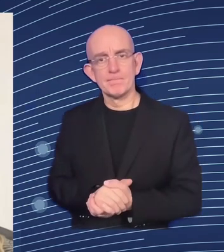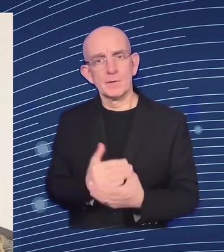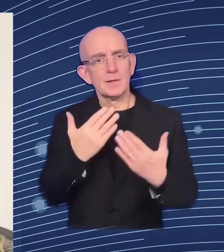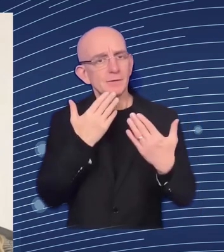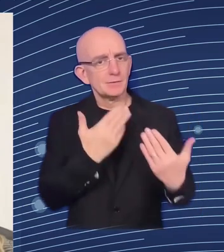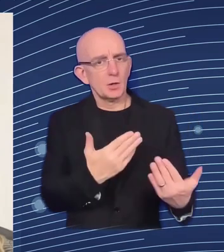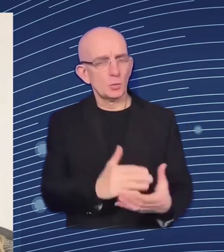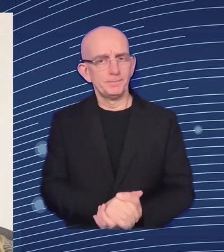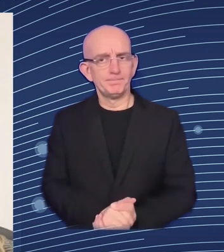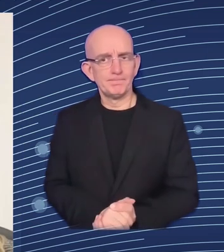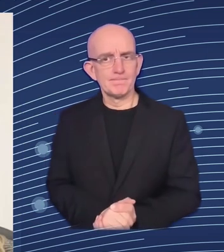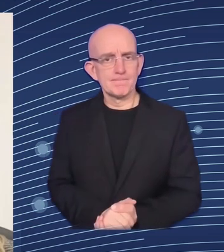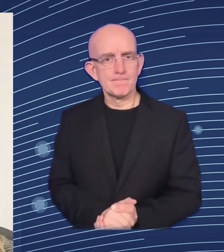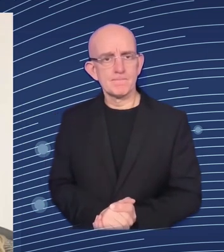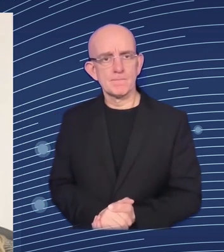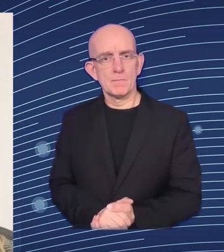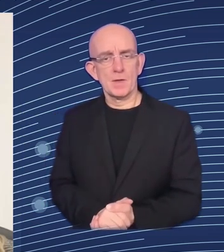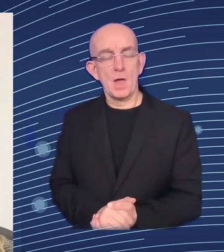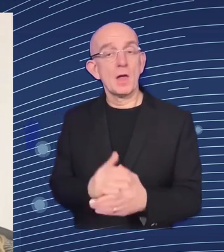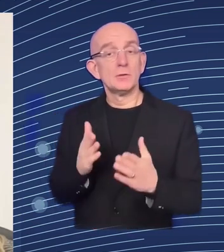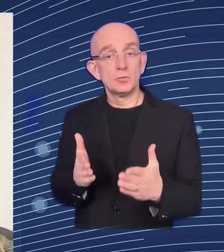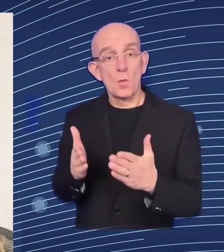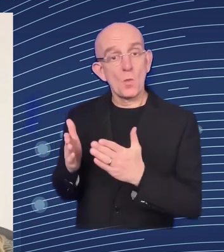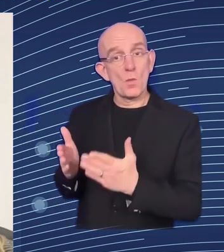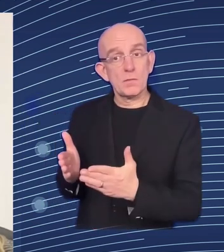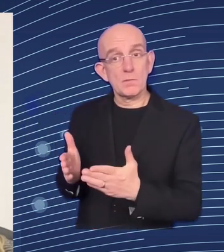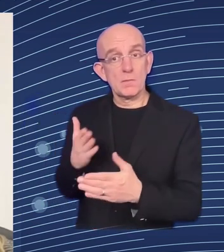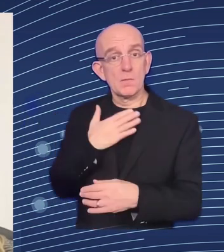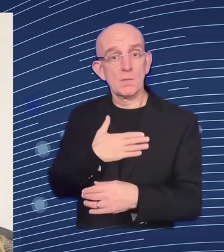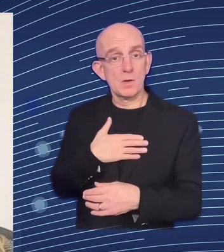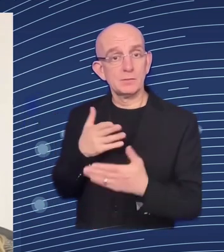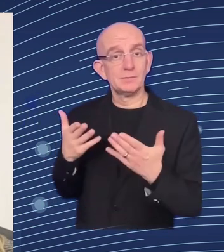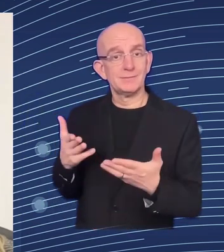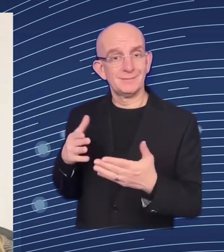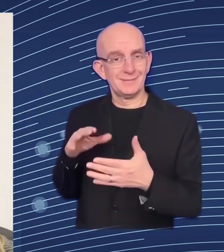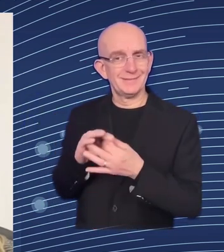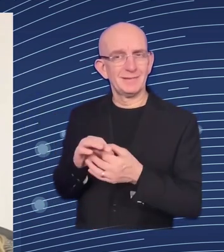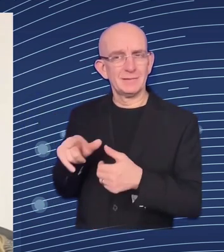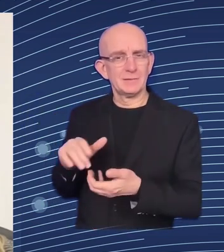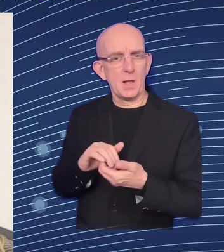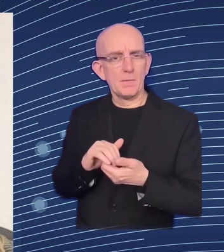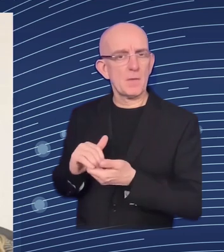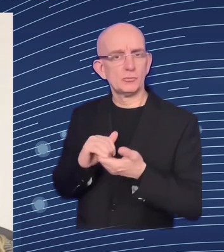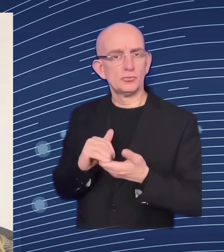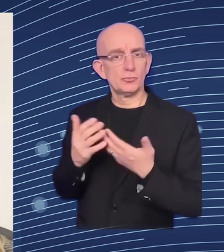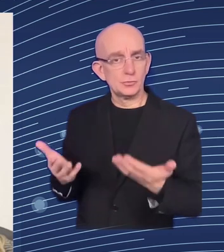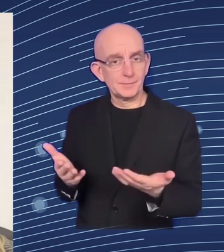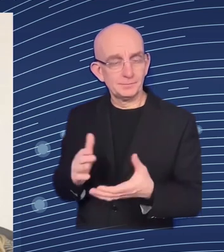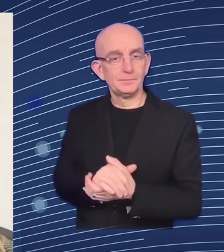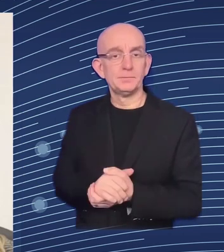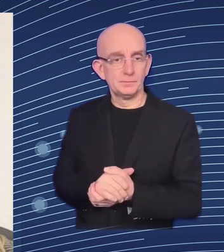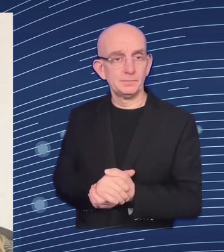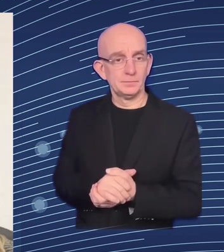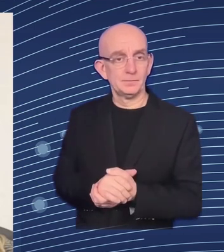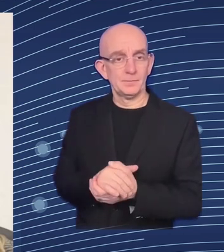uh between the etf ebrd um commission but but uh across a whole range of actors from disability to